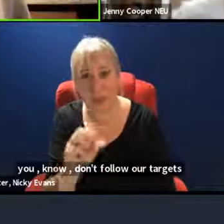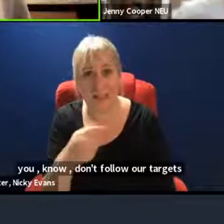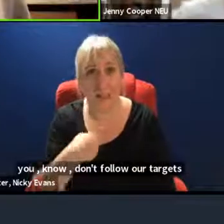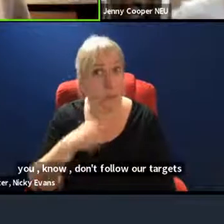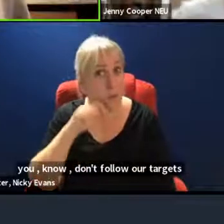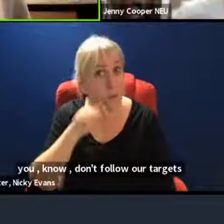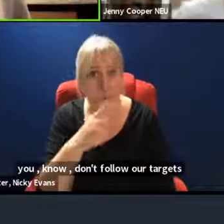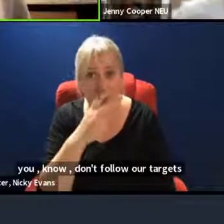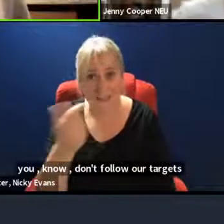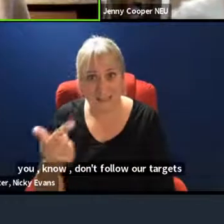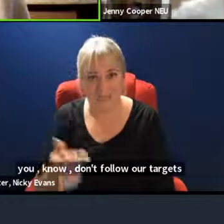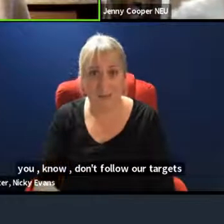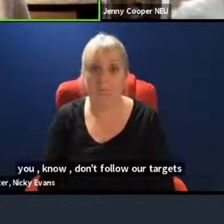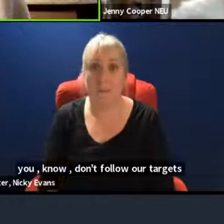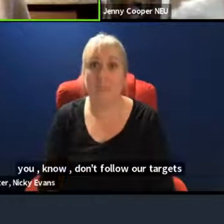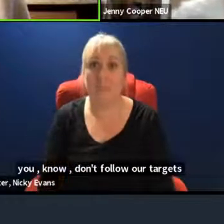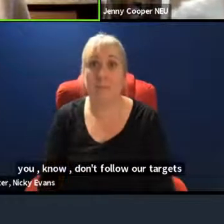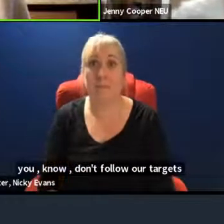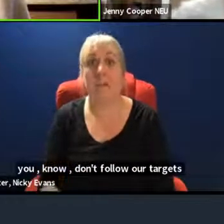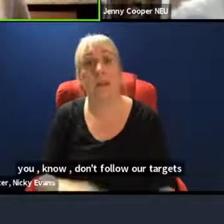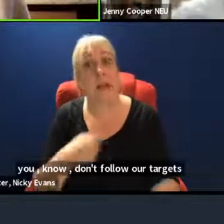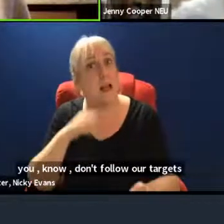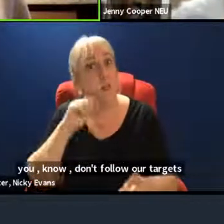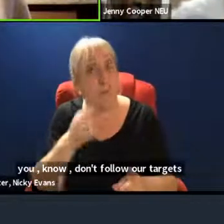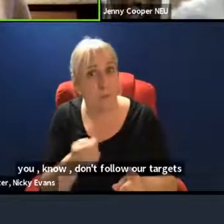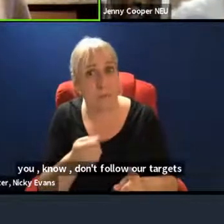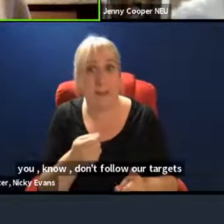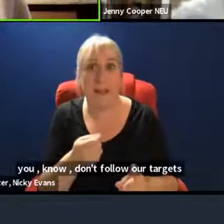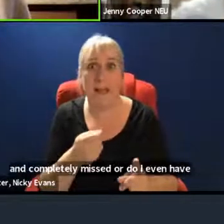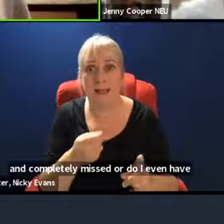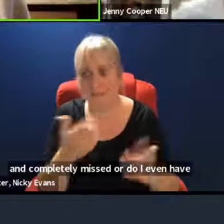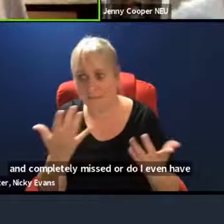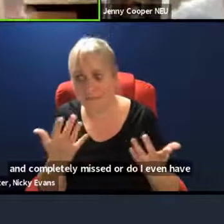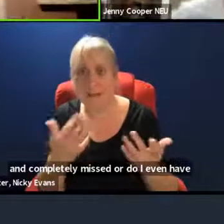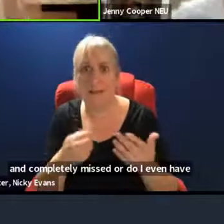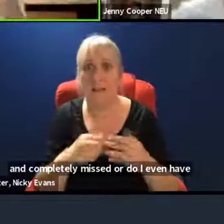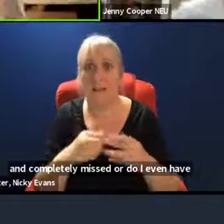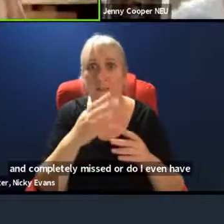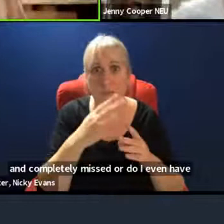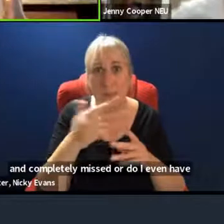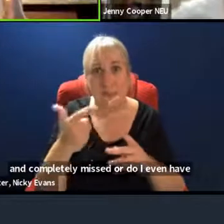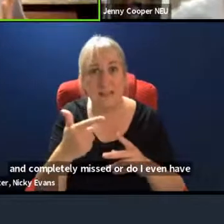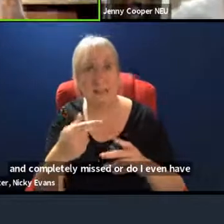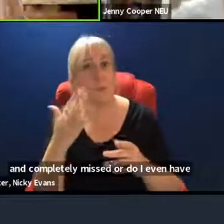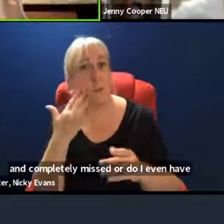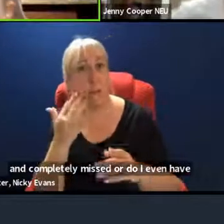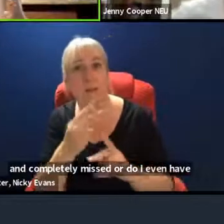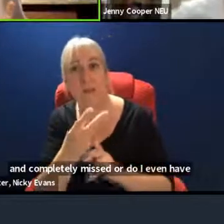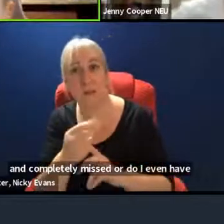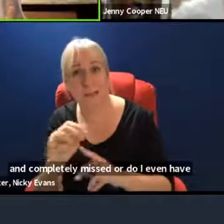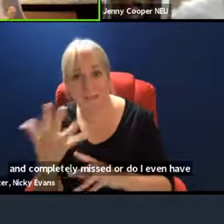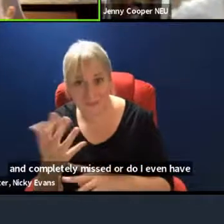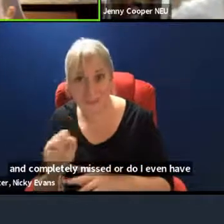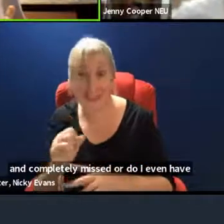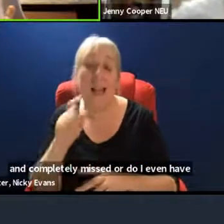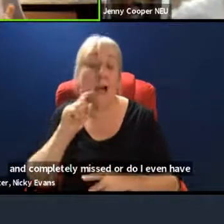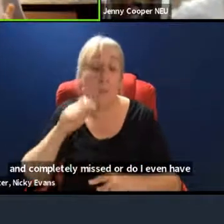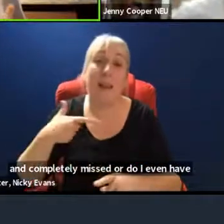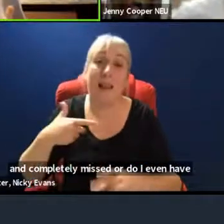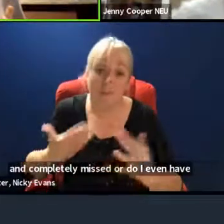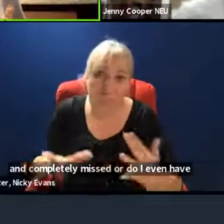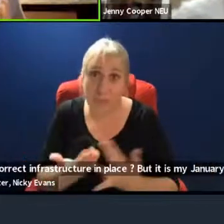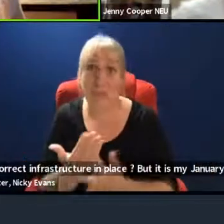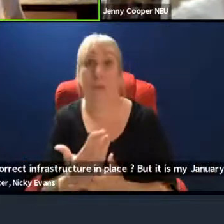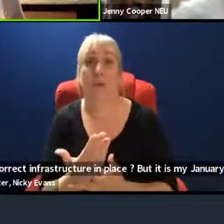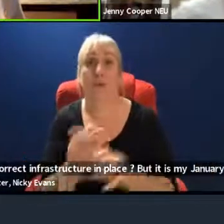In 2040, I'll be 37. In 2050, I'll be 47. You get the idea. I'm going to live through all of these.